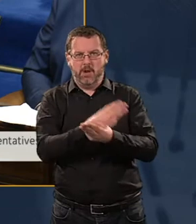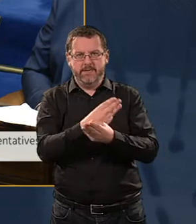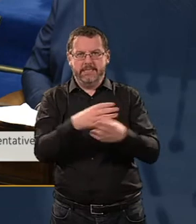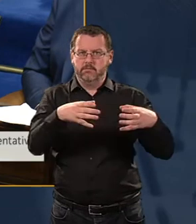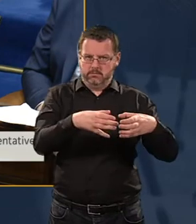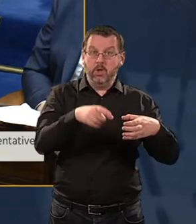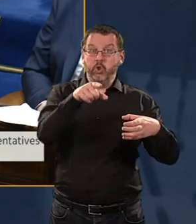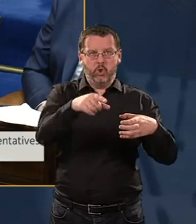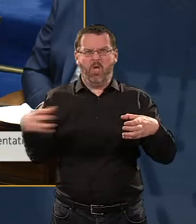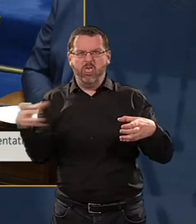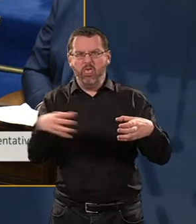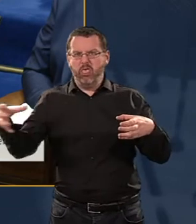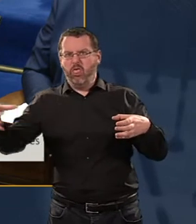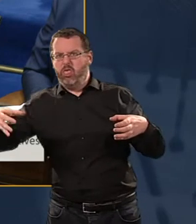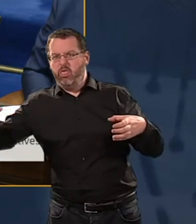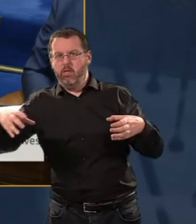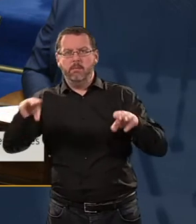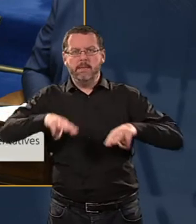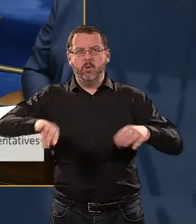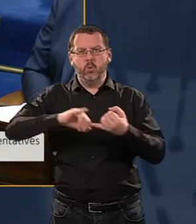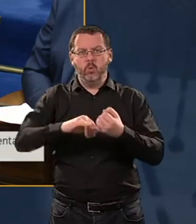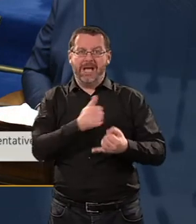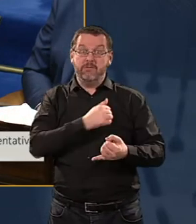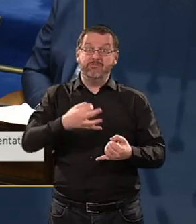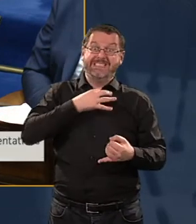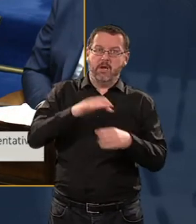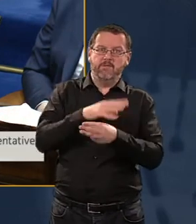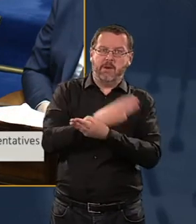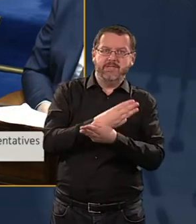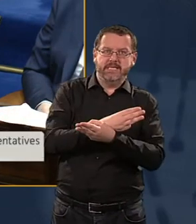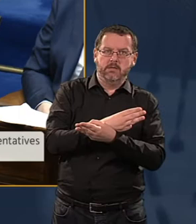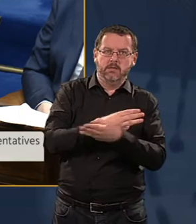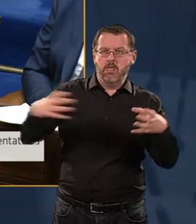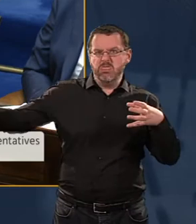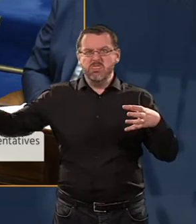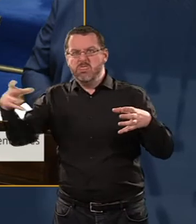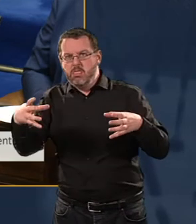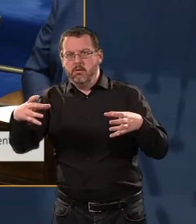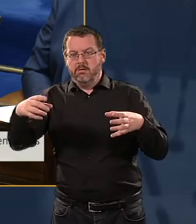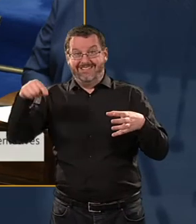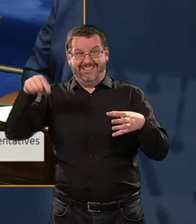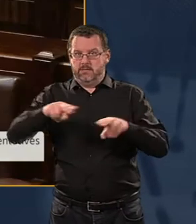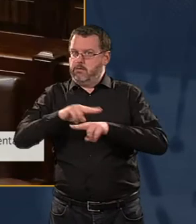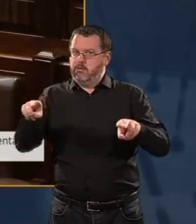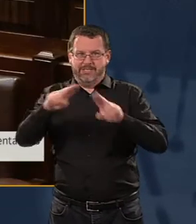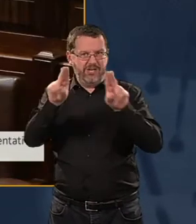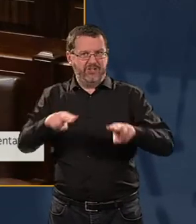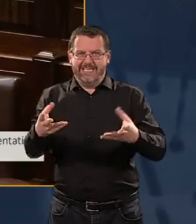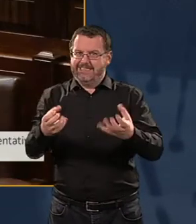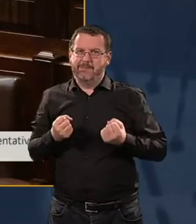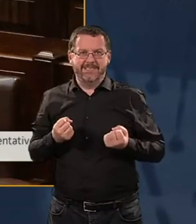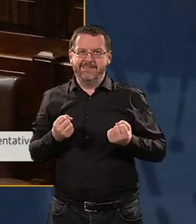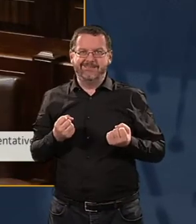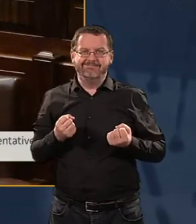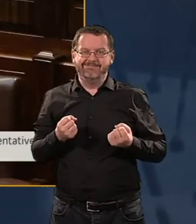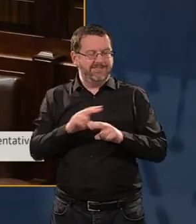risk of poverty and created a definition of poverty that is not the one that is internationally accepted or the one used in